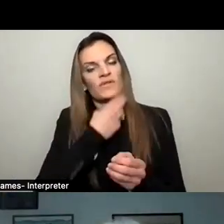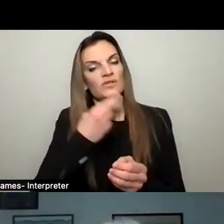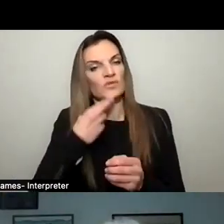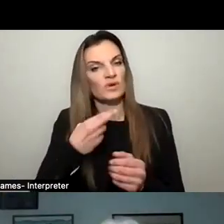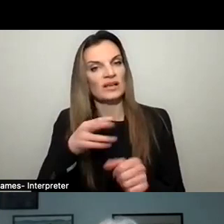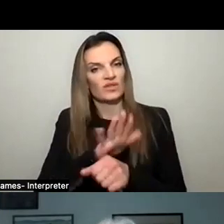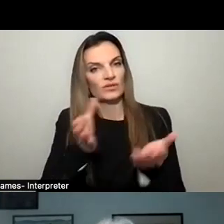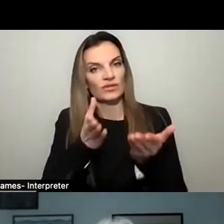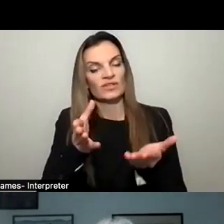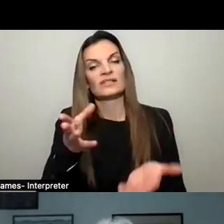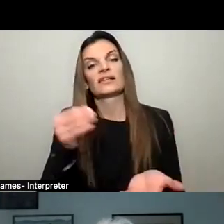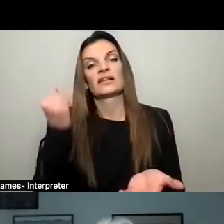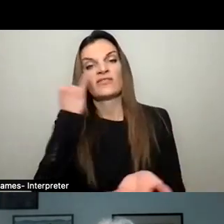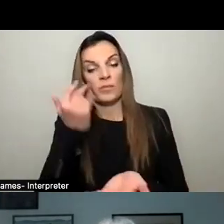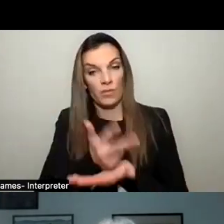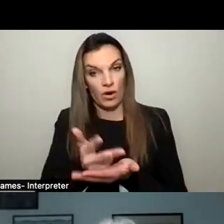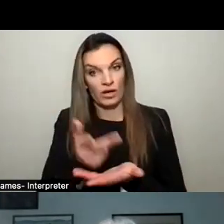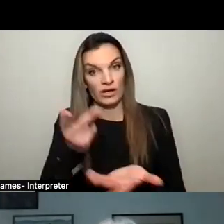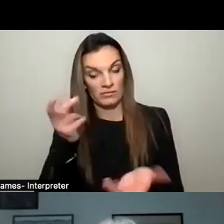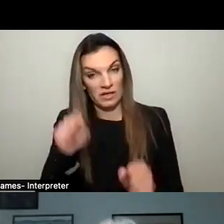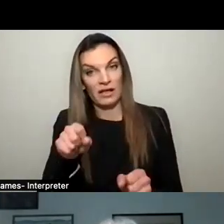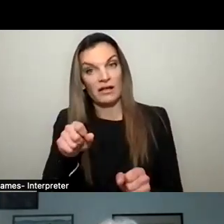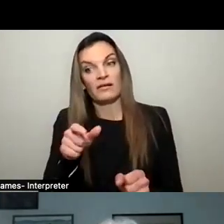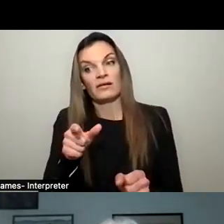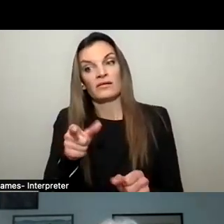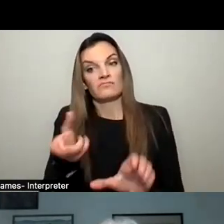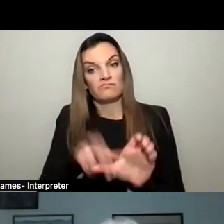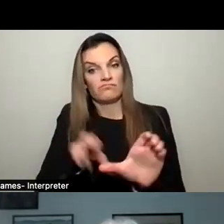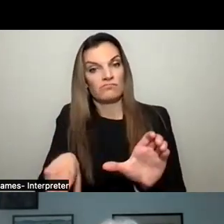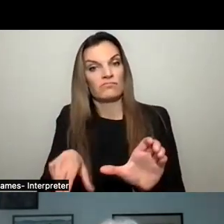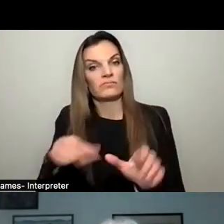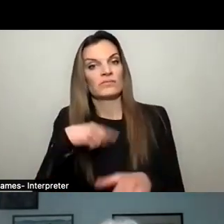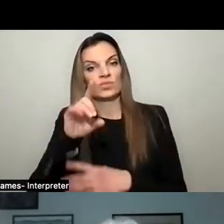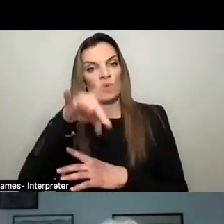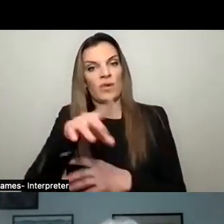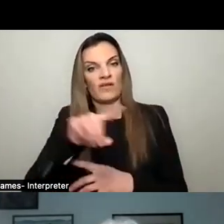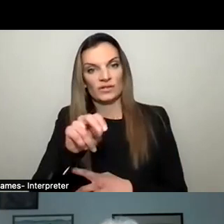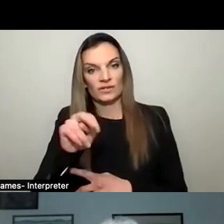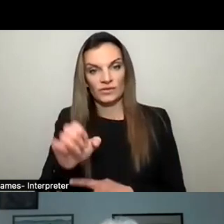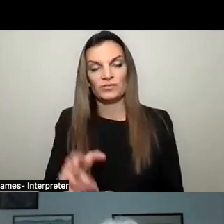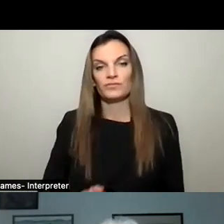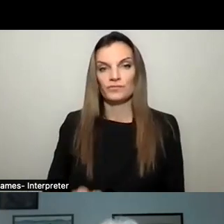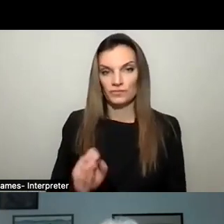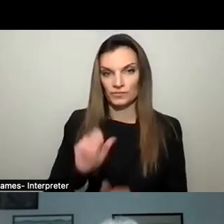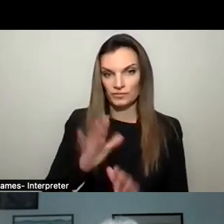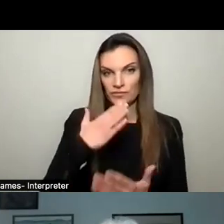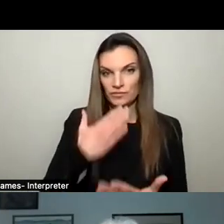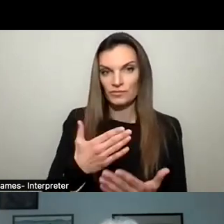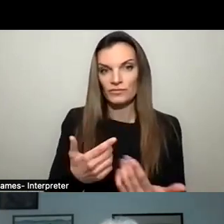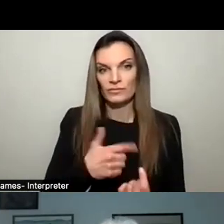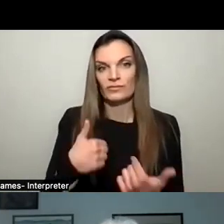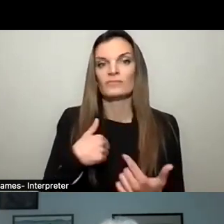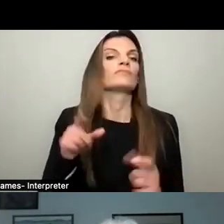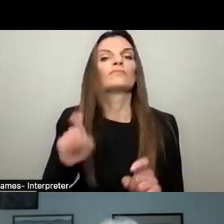consideration, could an Uber Lyft drop-off zone be created? Great. Thank you. What we